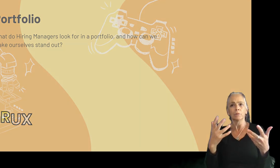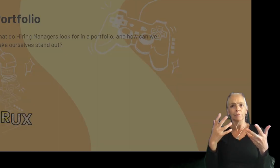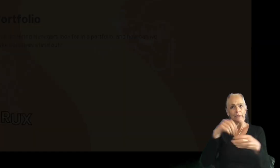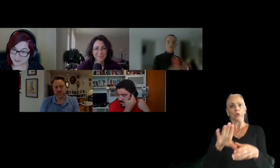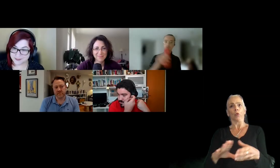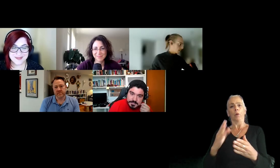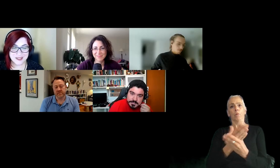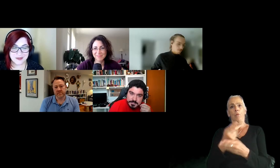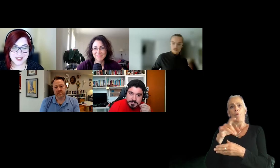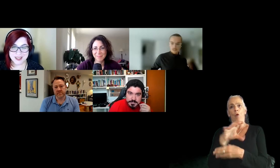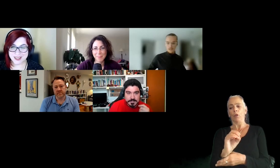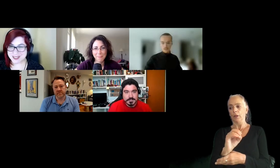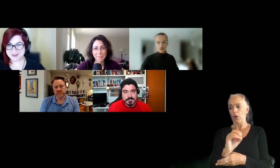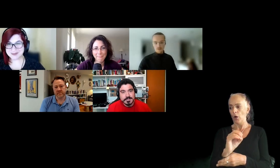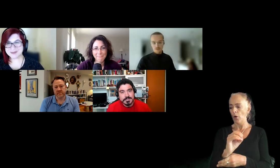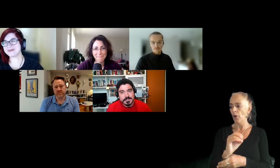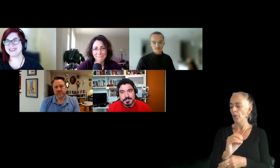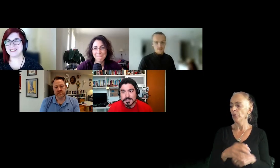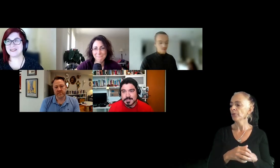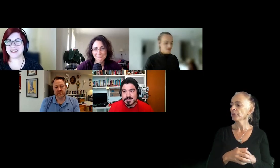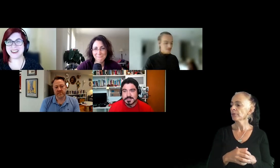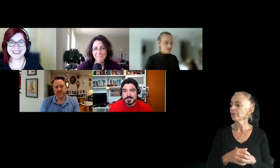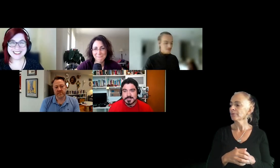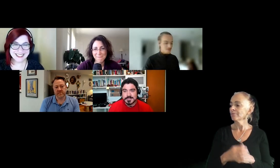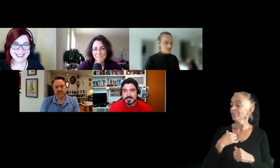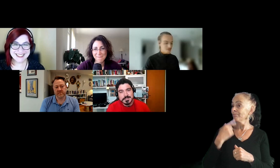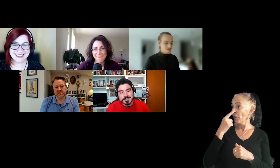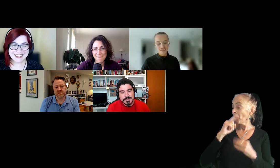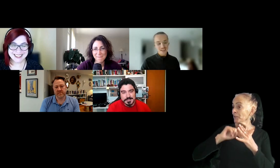stand out? I can kick it off if you want.